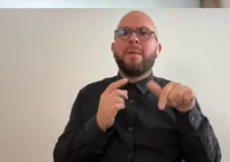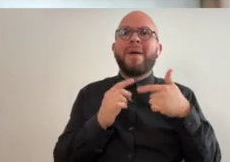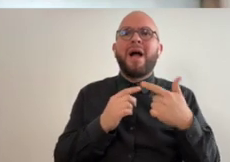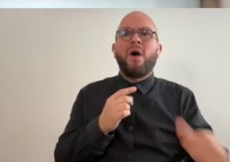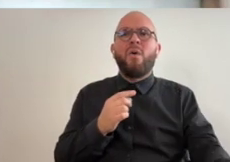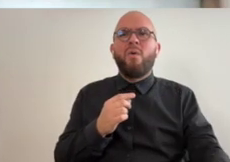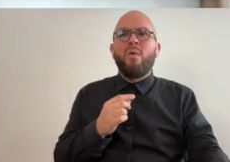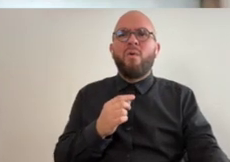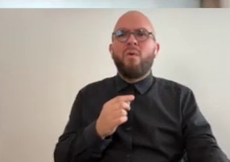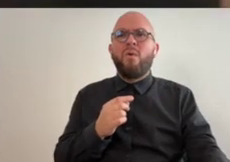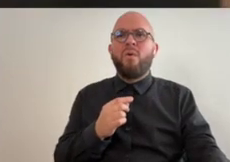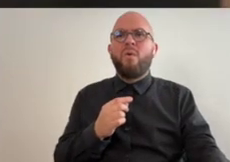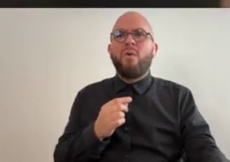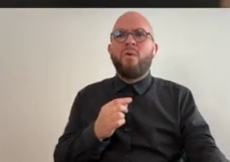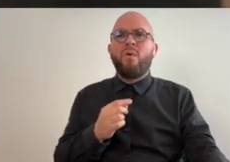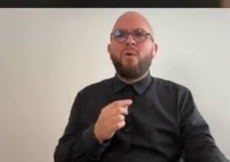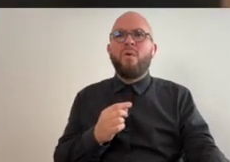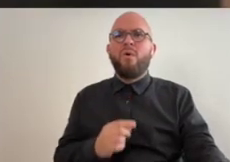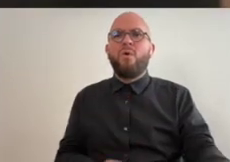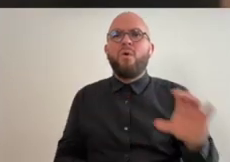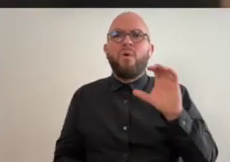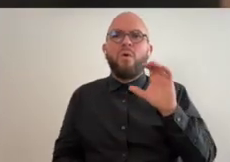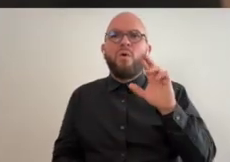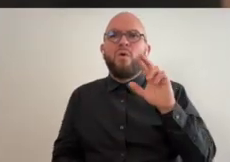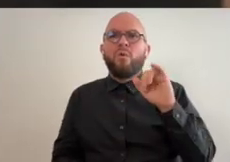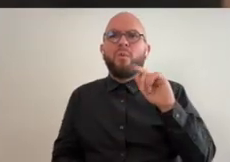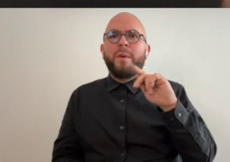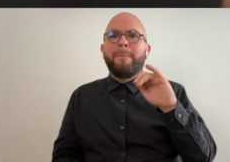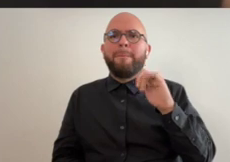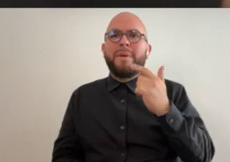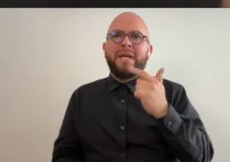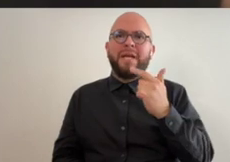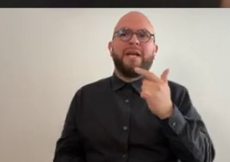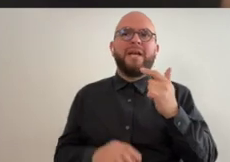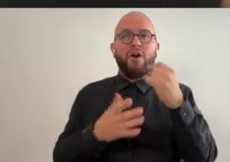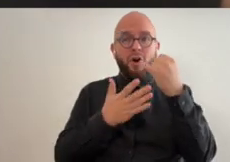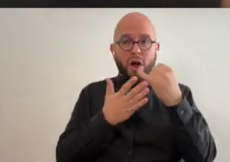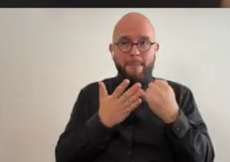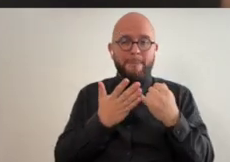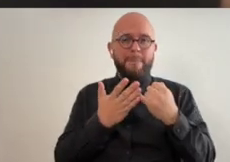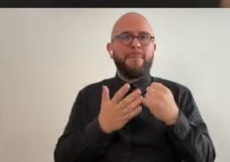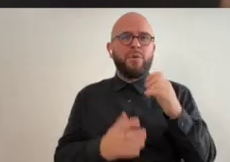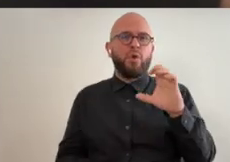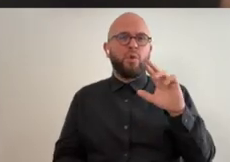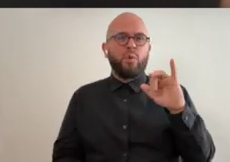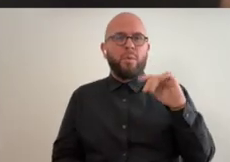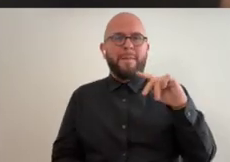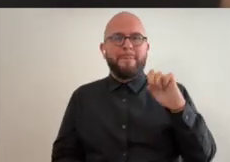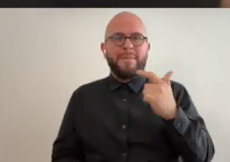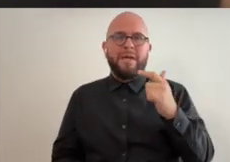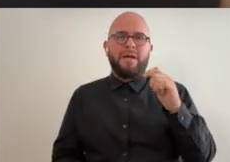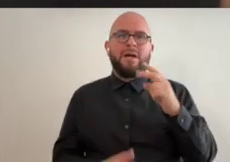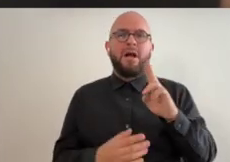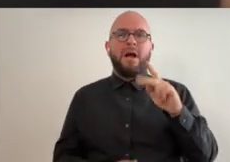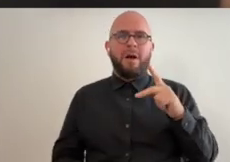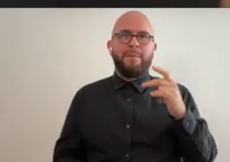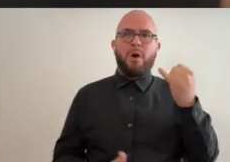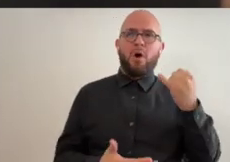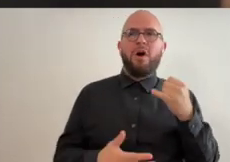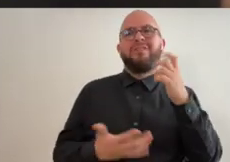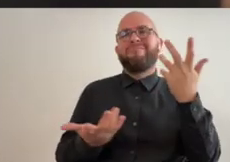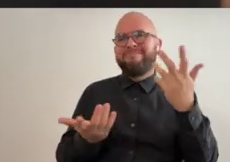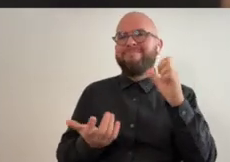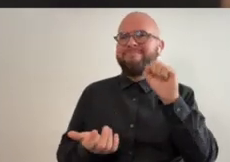about cripping up art well cripping art so i have a non-profit called diy abled and what it is is my